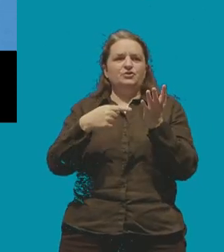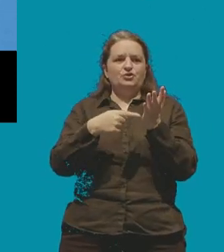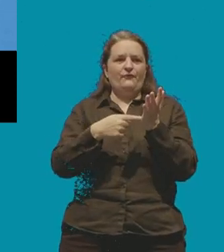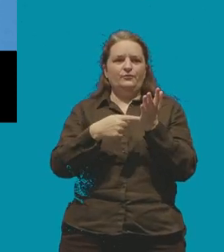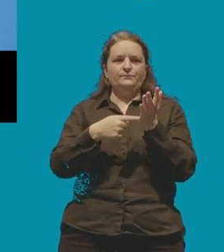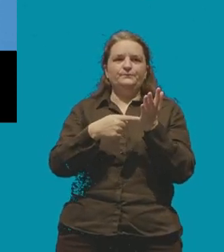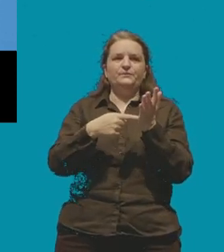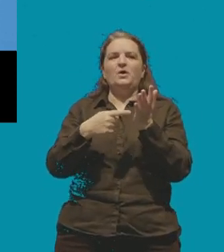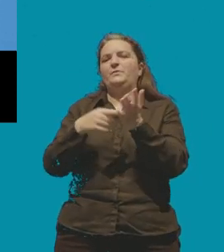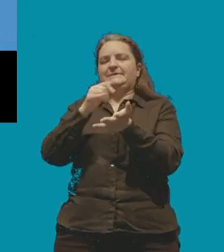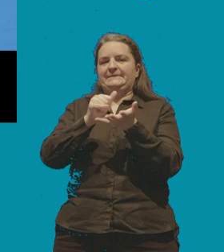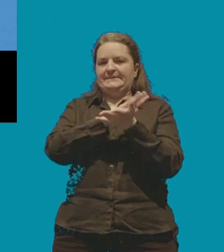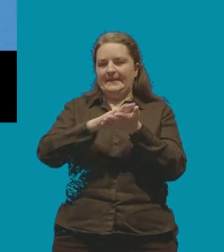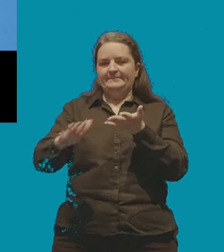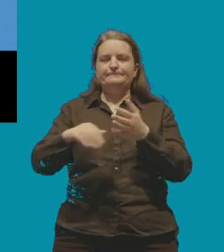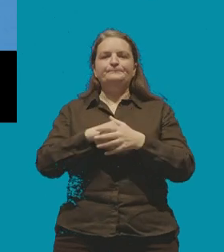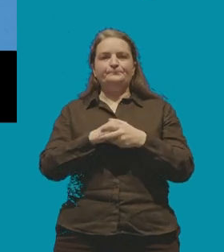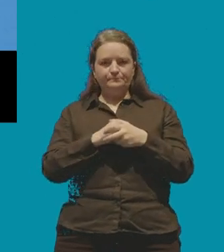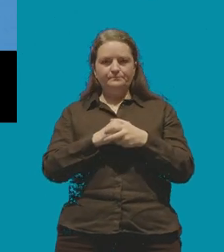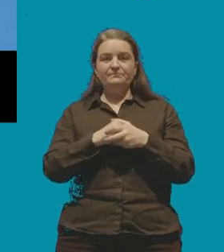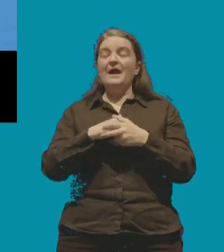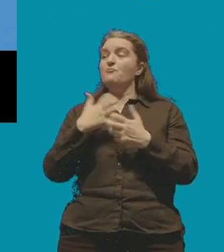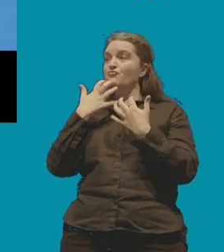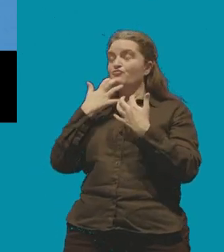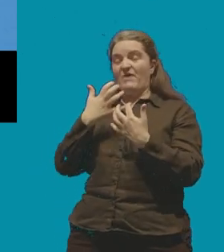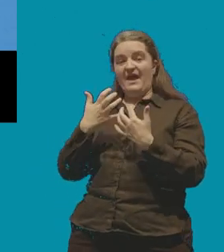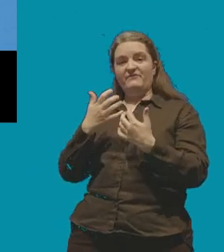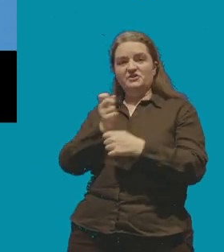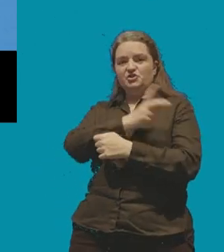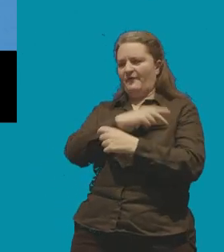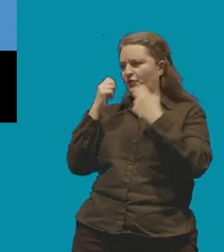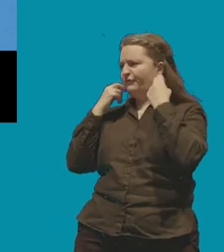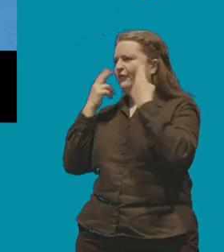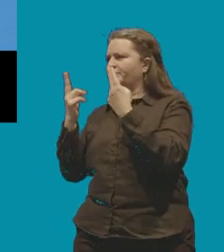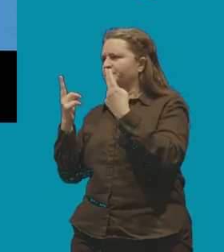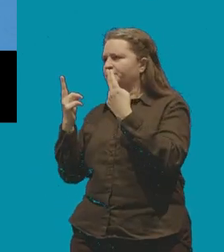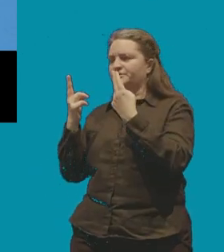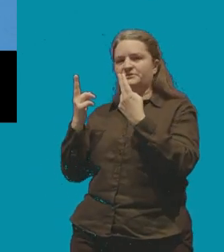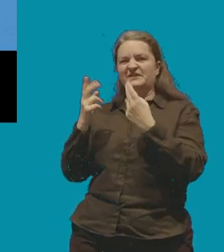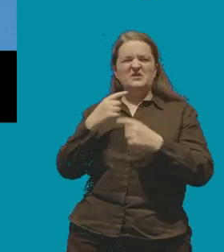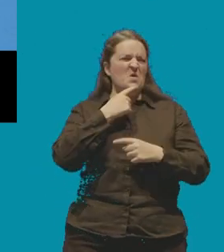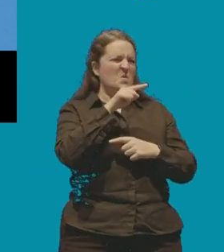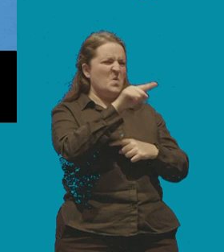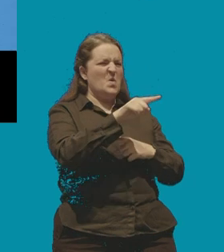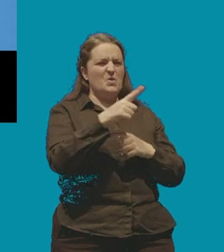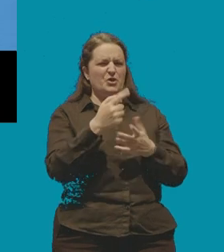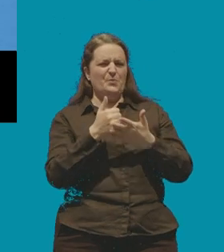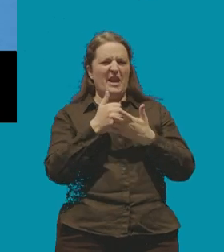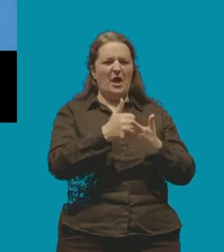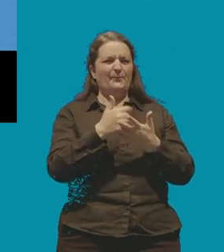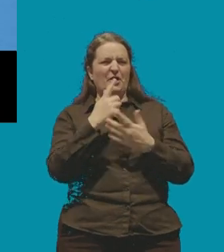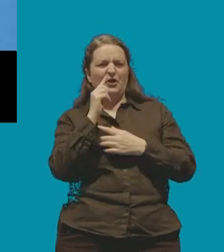challenged as to his motives by the brave staff who confronted him he said you've been helping these rats come to this country